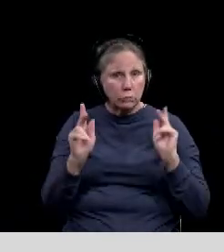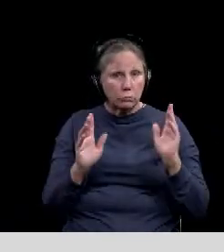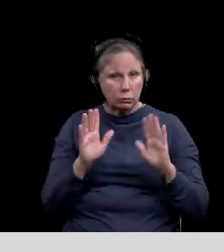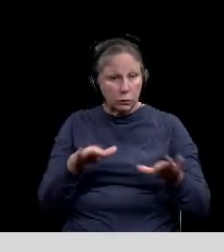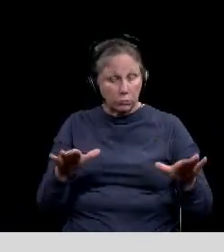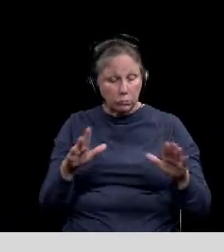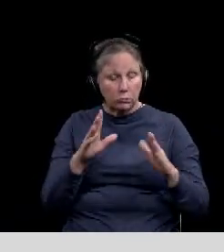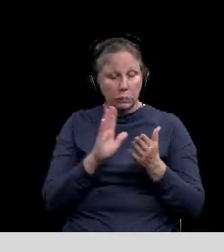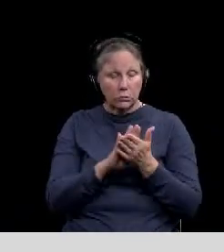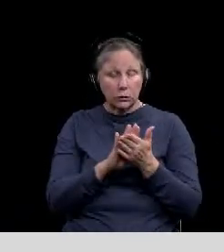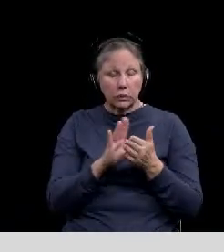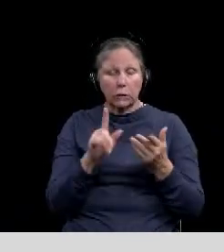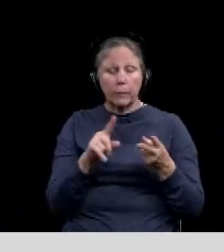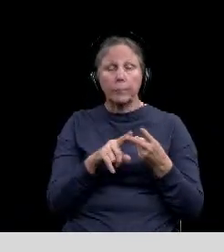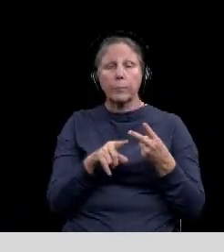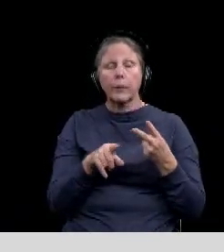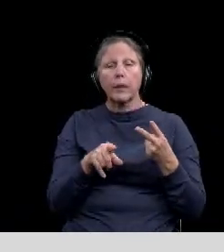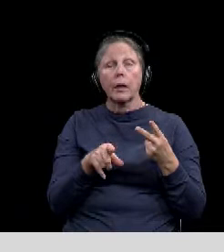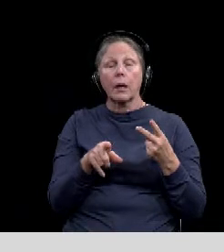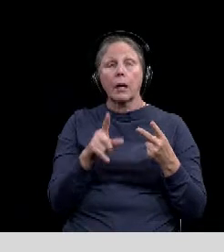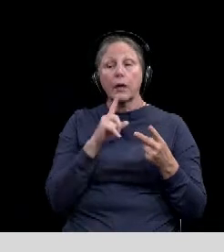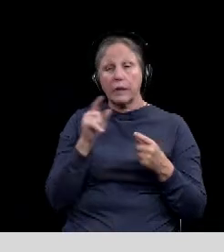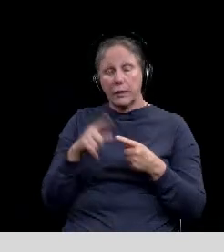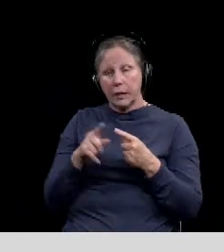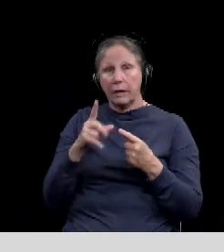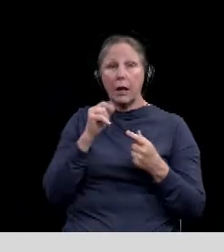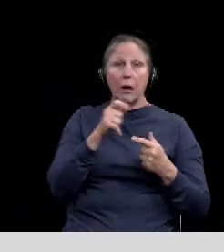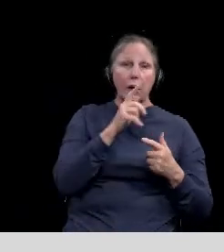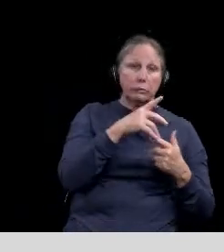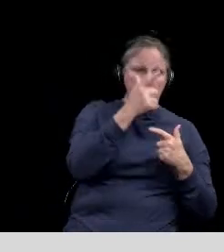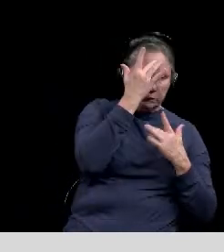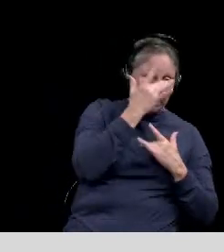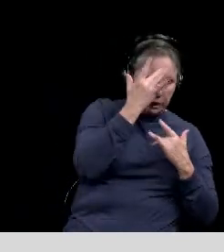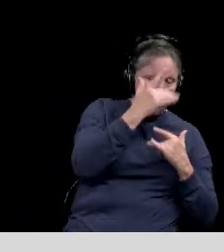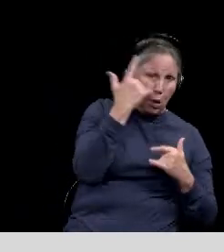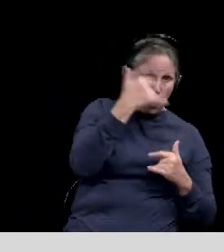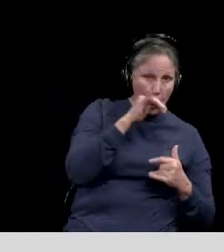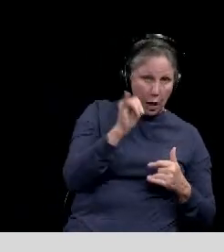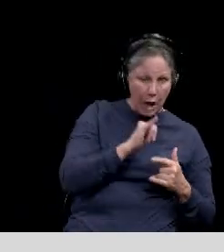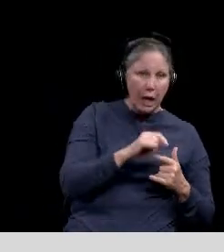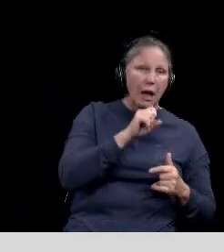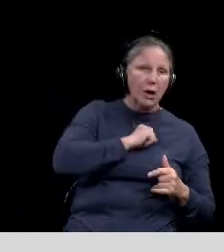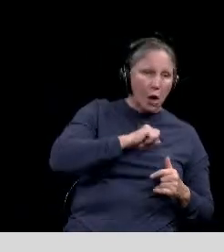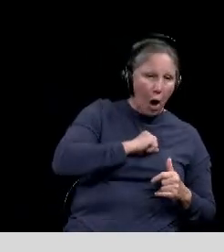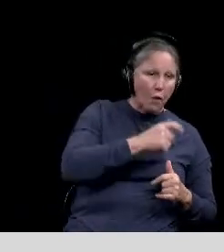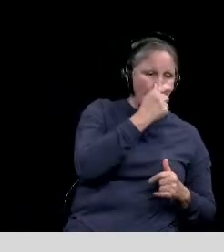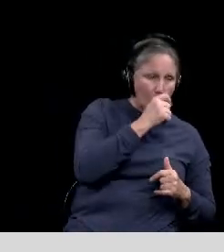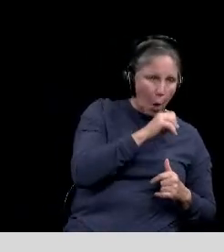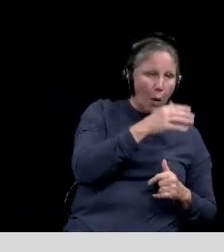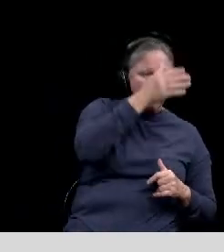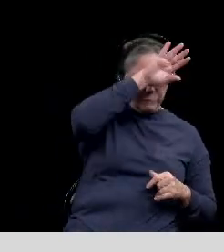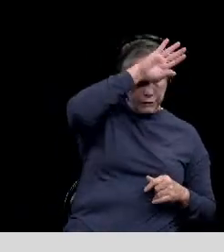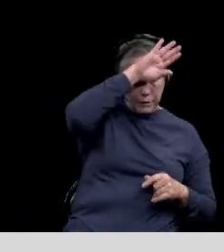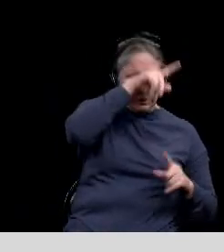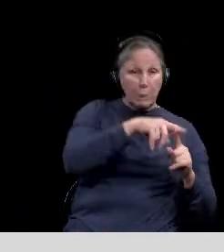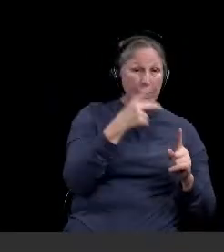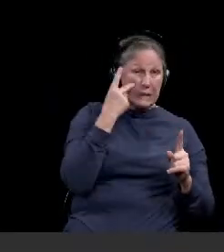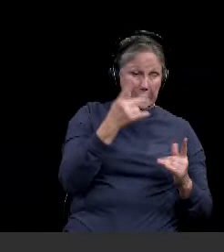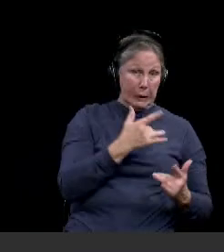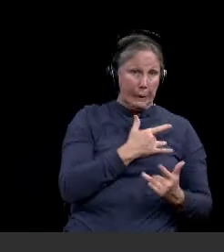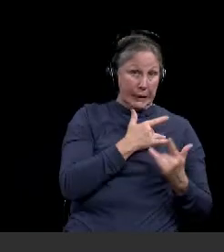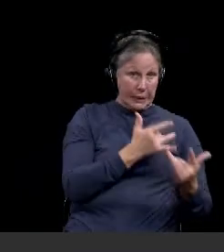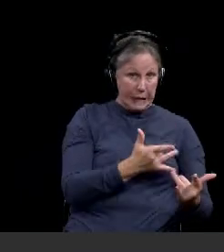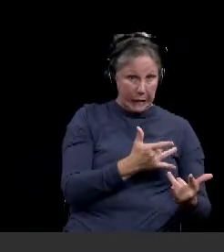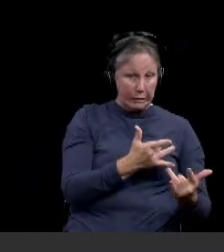This is number of influenza-like illness and COVID-like illness. So this is cough and cold, fever type illness that we see here in our